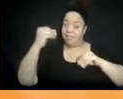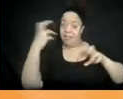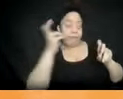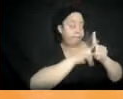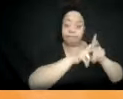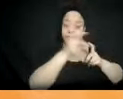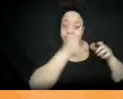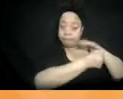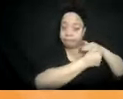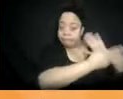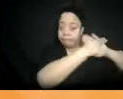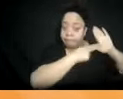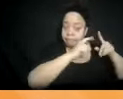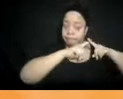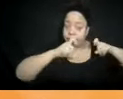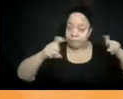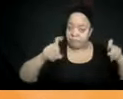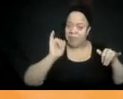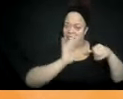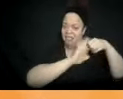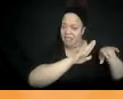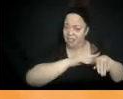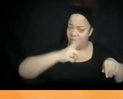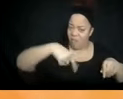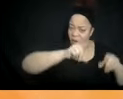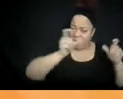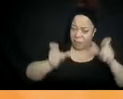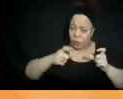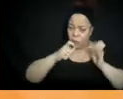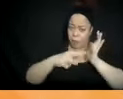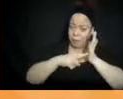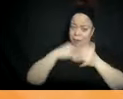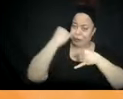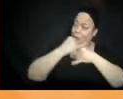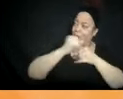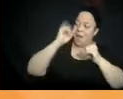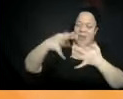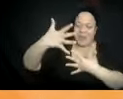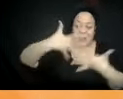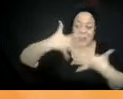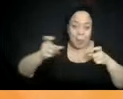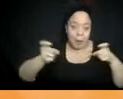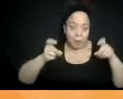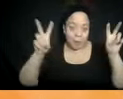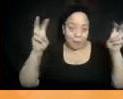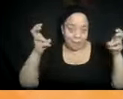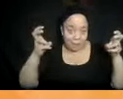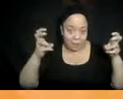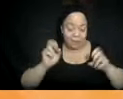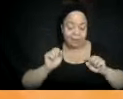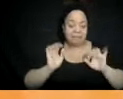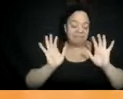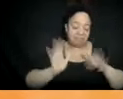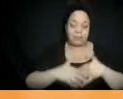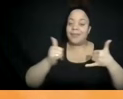move on from here, now that we have a general sense of criminalization looks like, what institutions